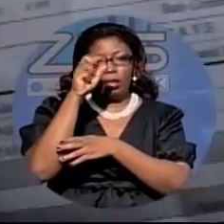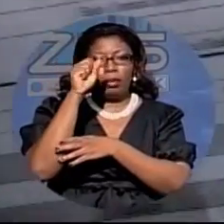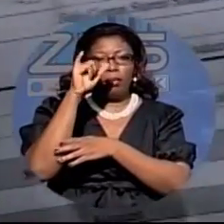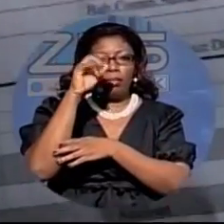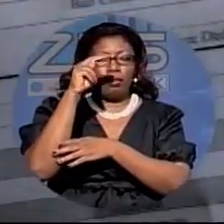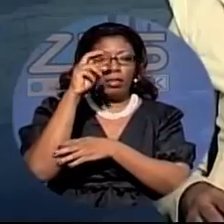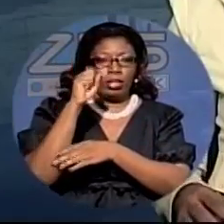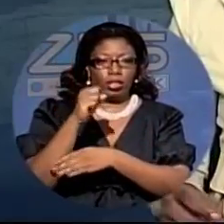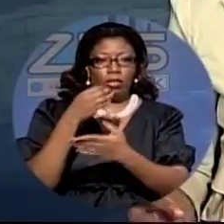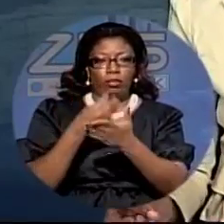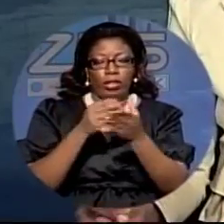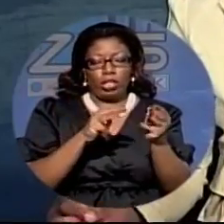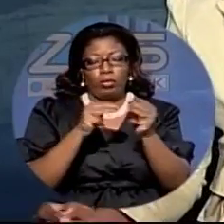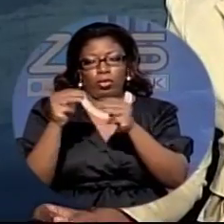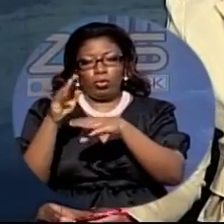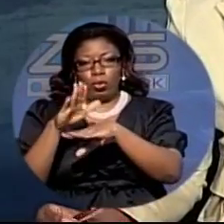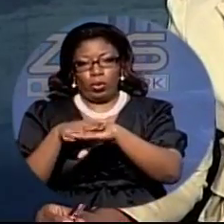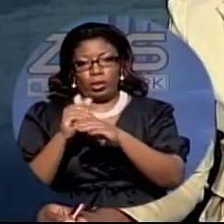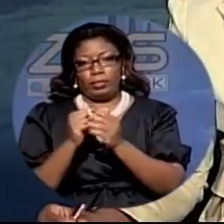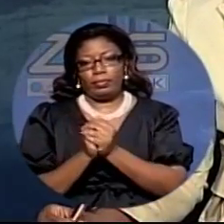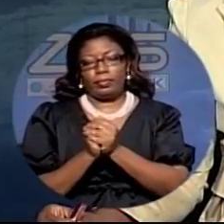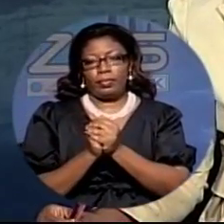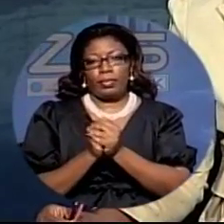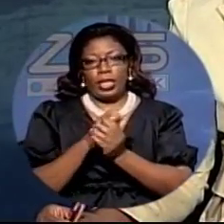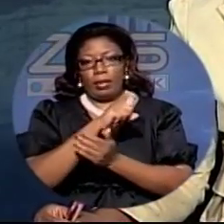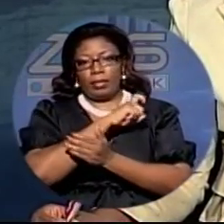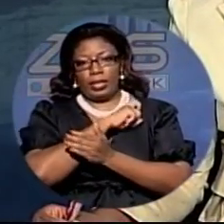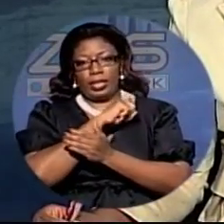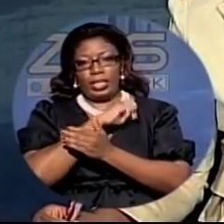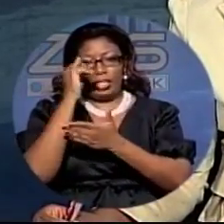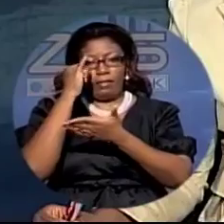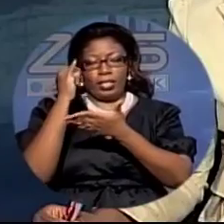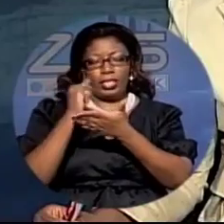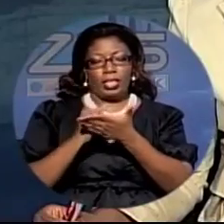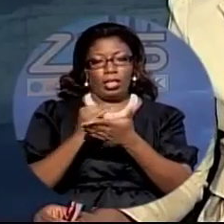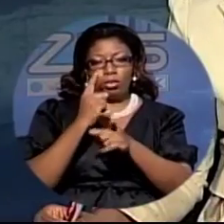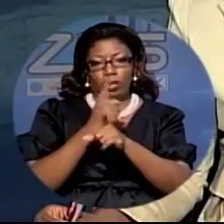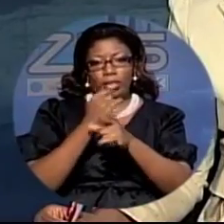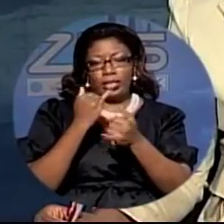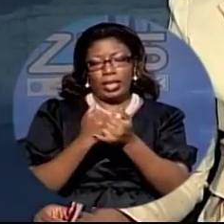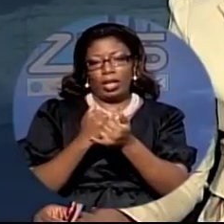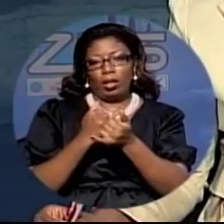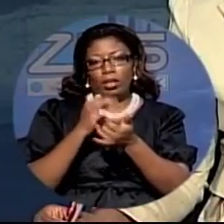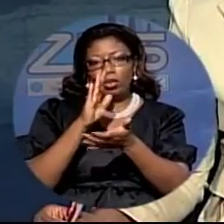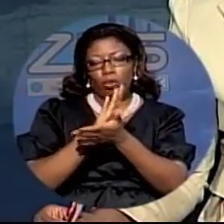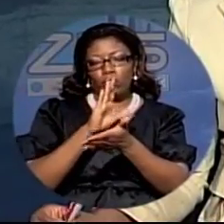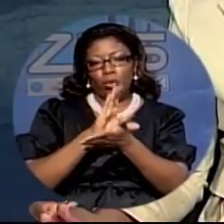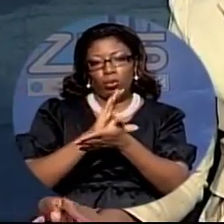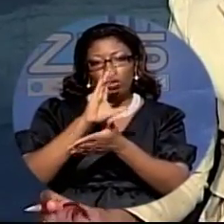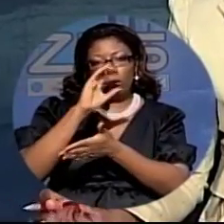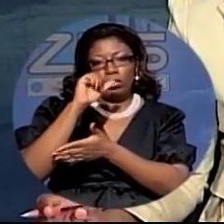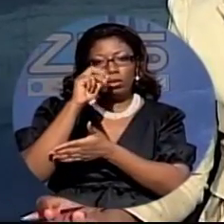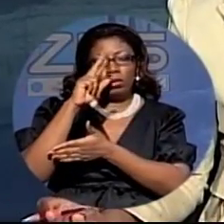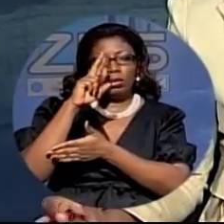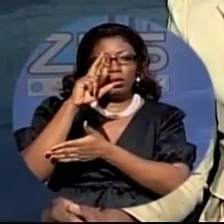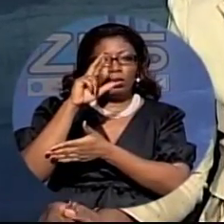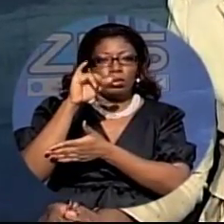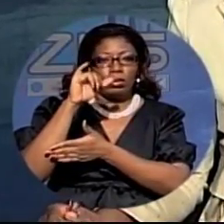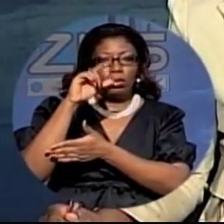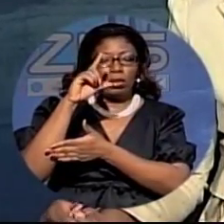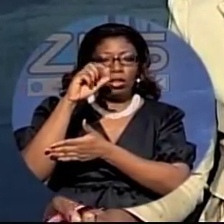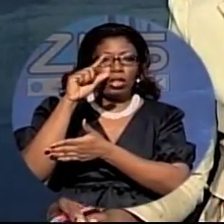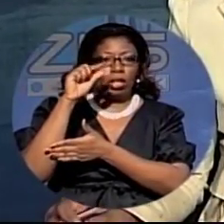zns news well police investigating a fire and reported break-ins at the claridge primary school over the weekend and get this